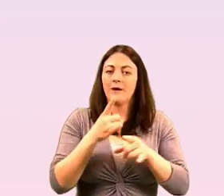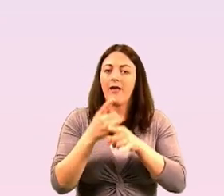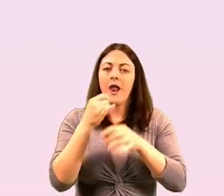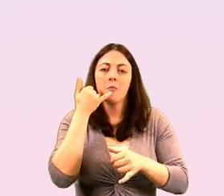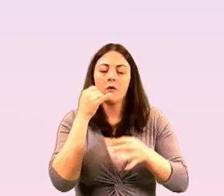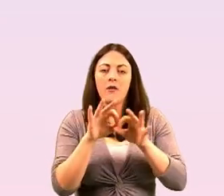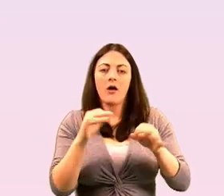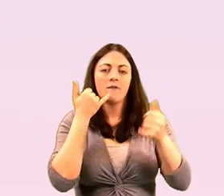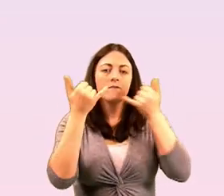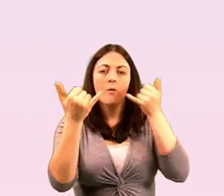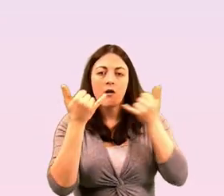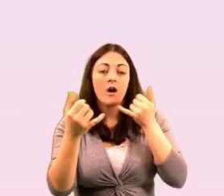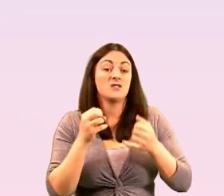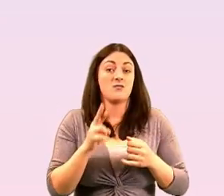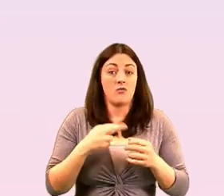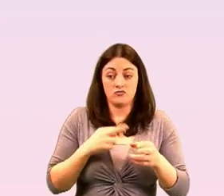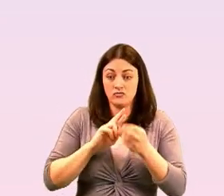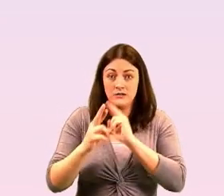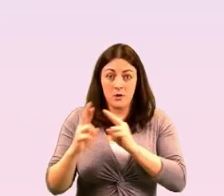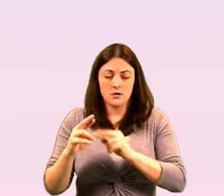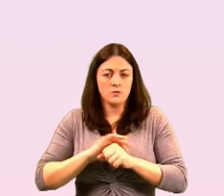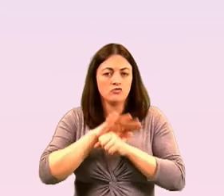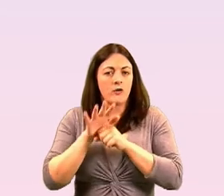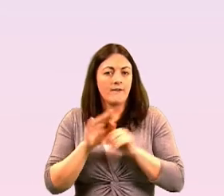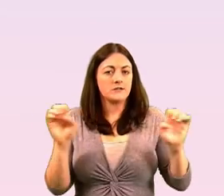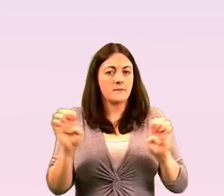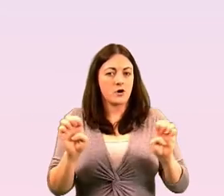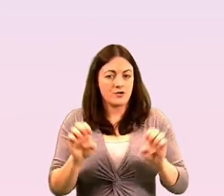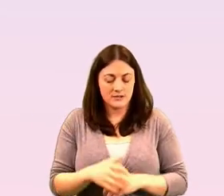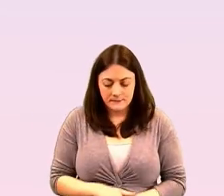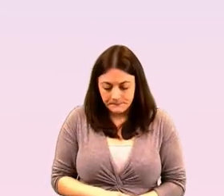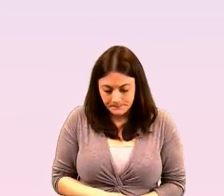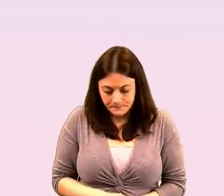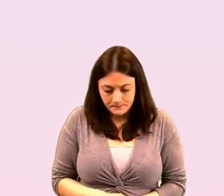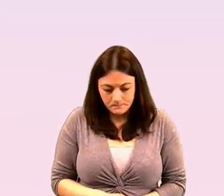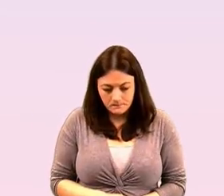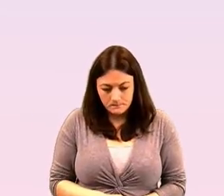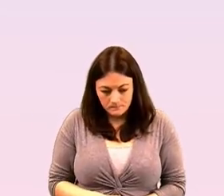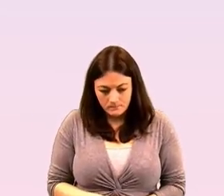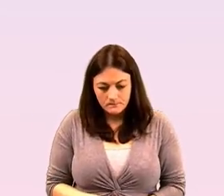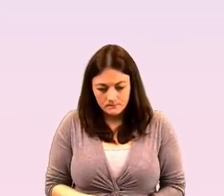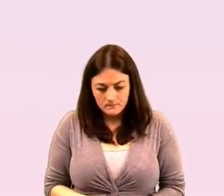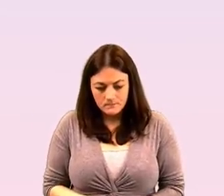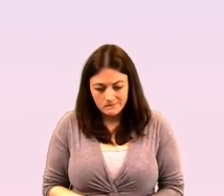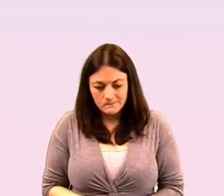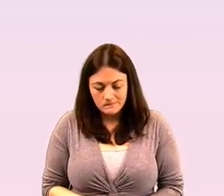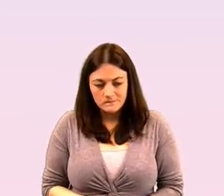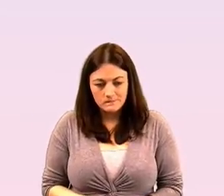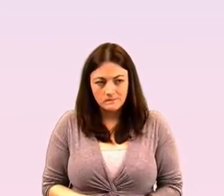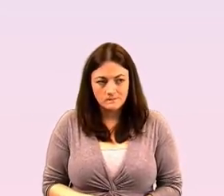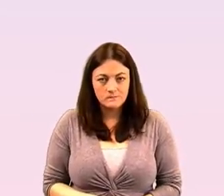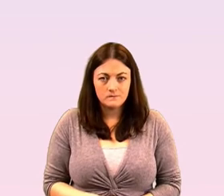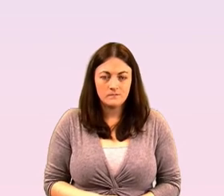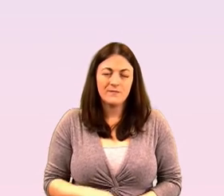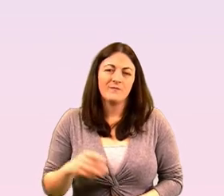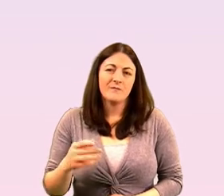like we've seen in the covet context i think the most important um you know the most important